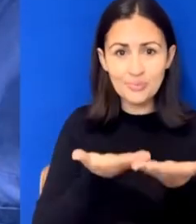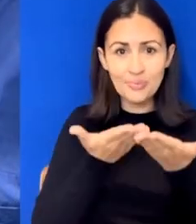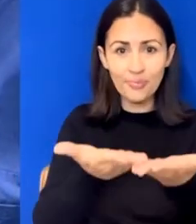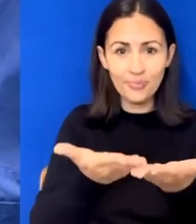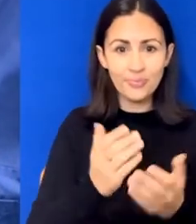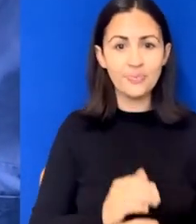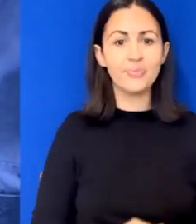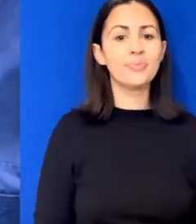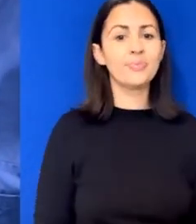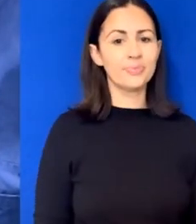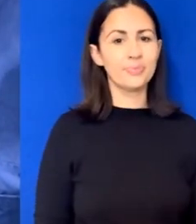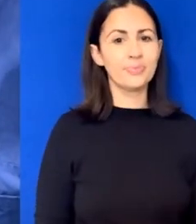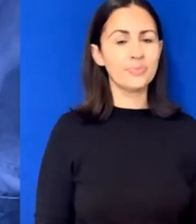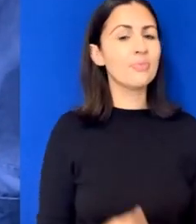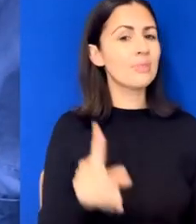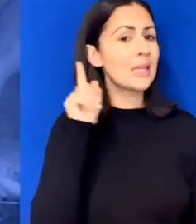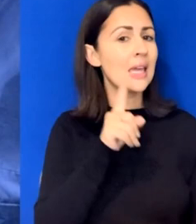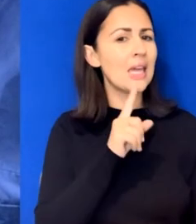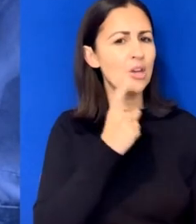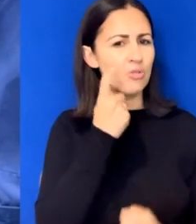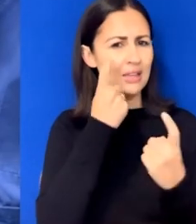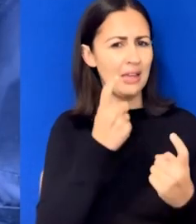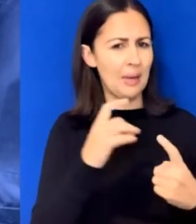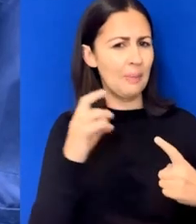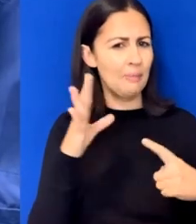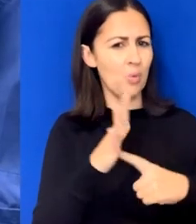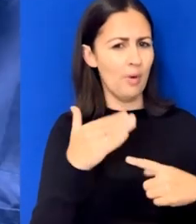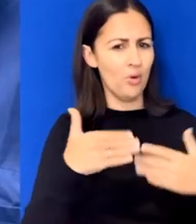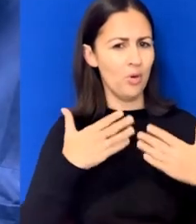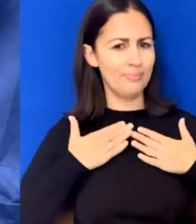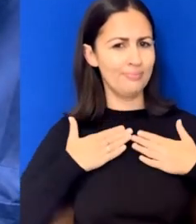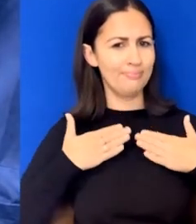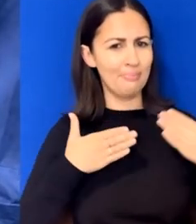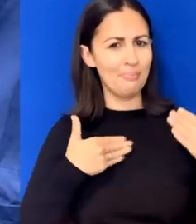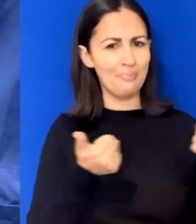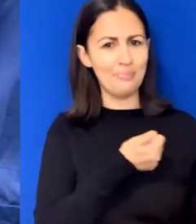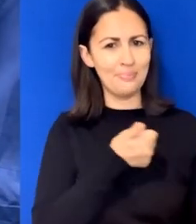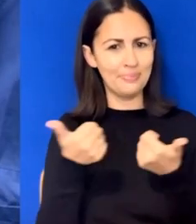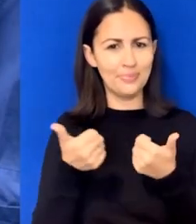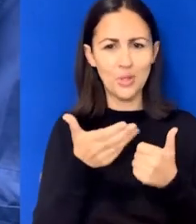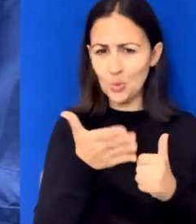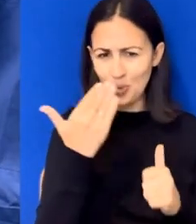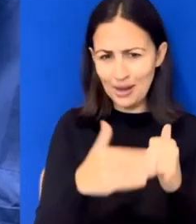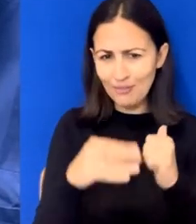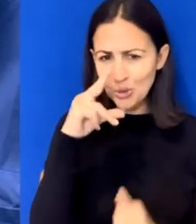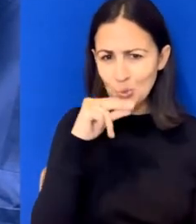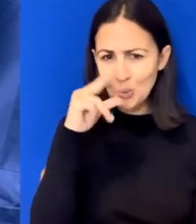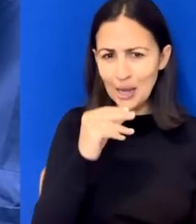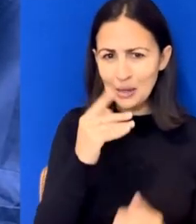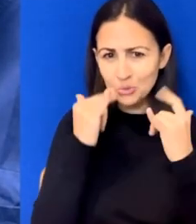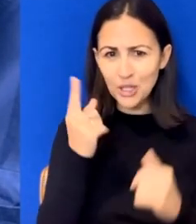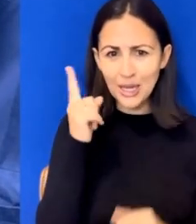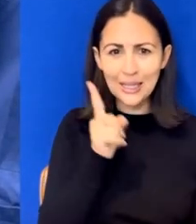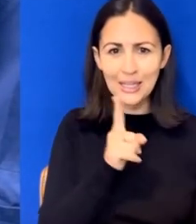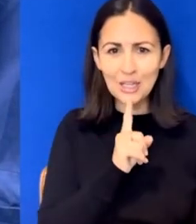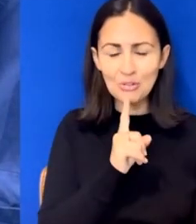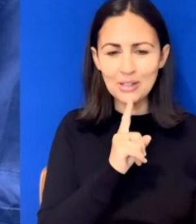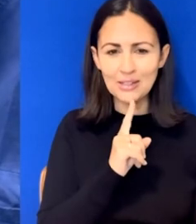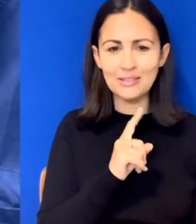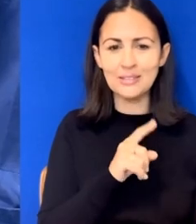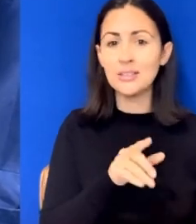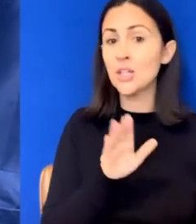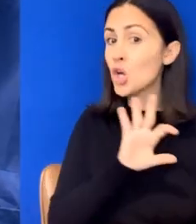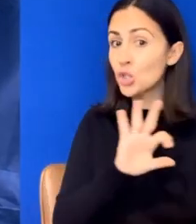imperative for overall wellbeing. You're never too young or too old to get your hearing checked. Don't wait.